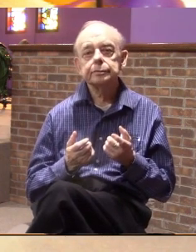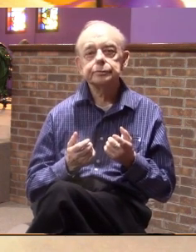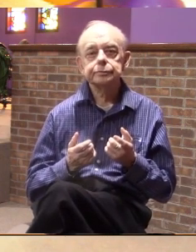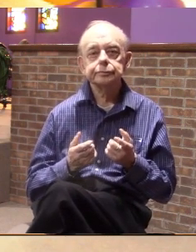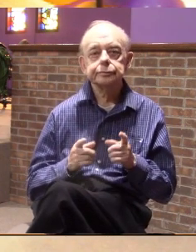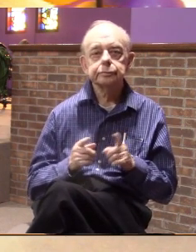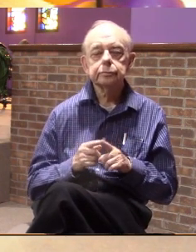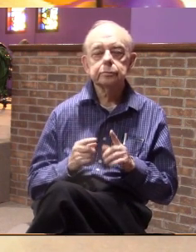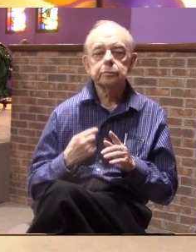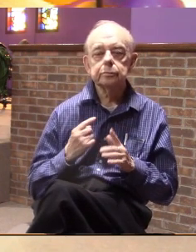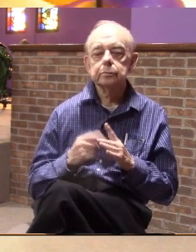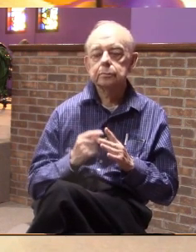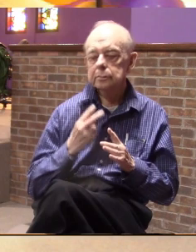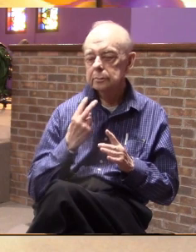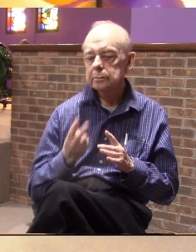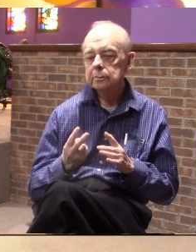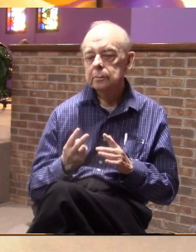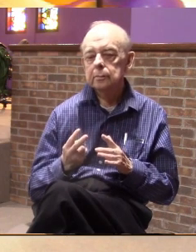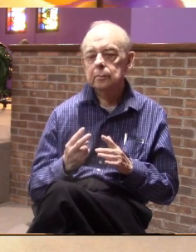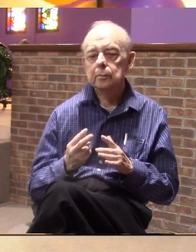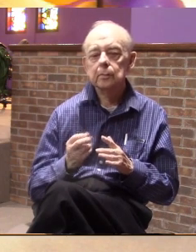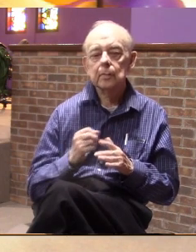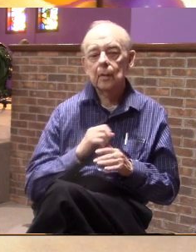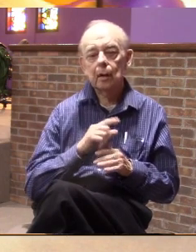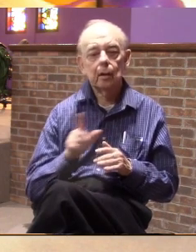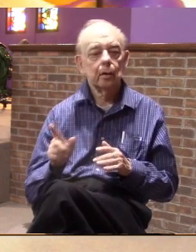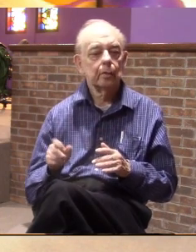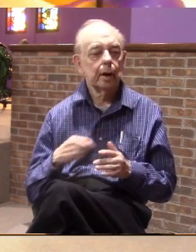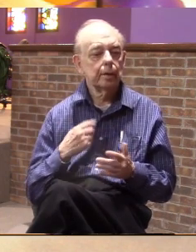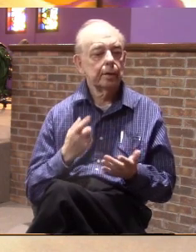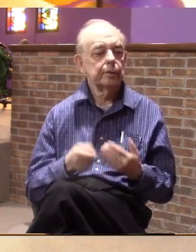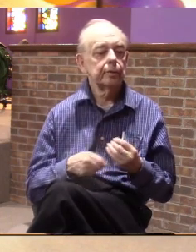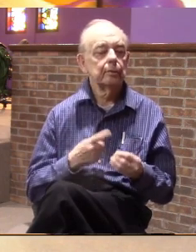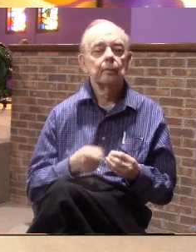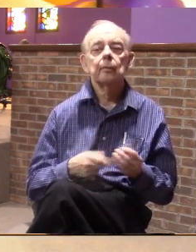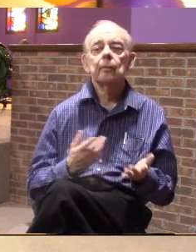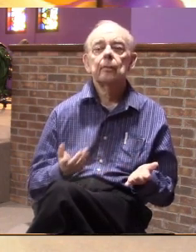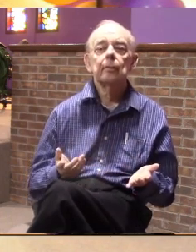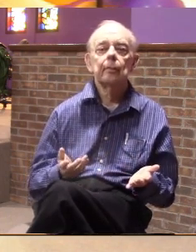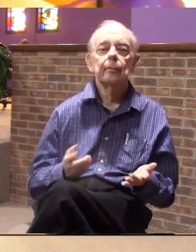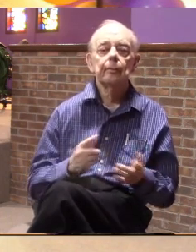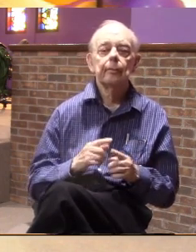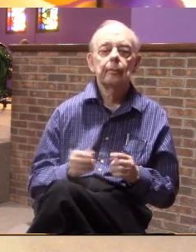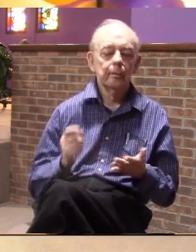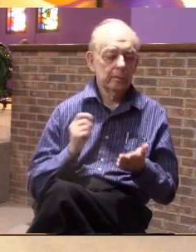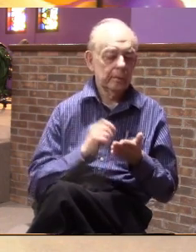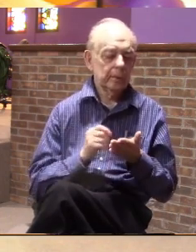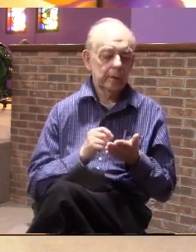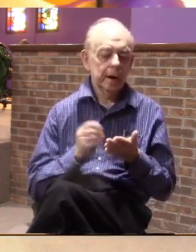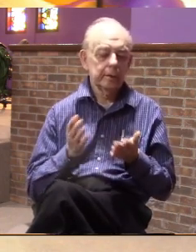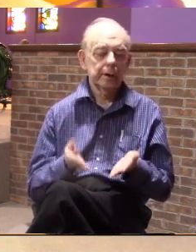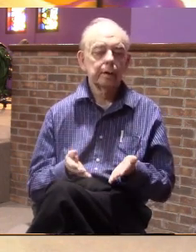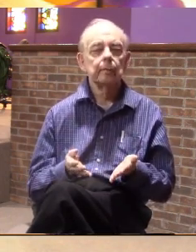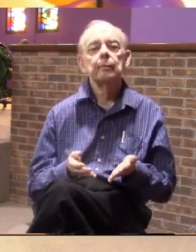as we begin to look all around us but the writer here